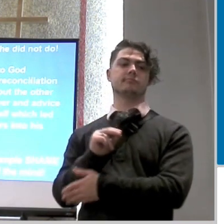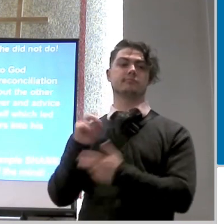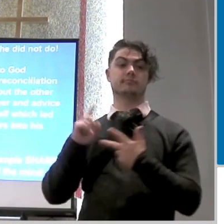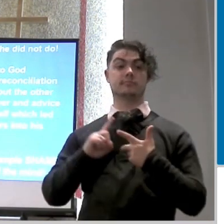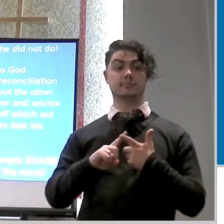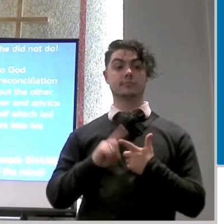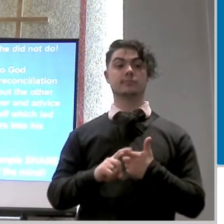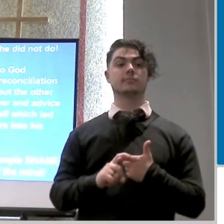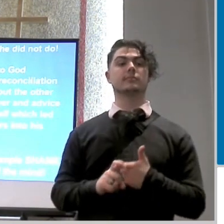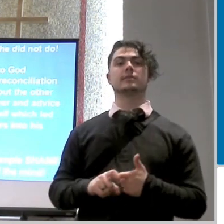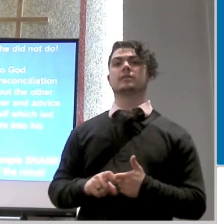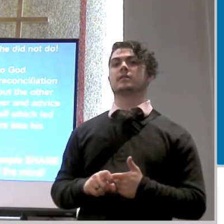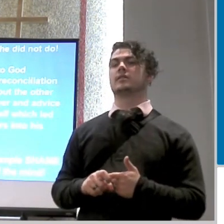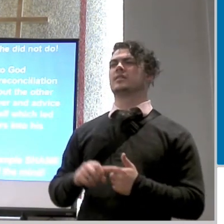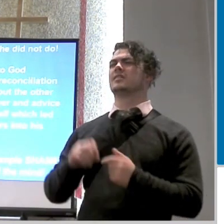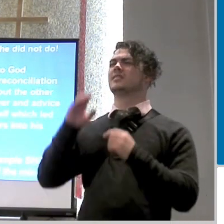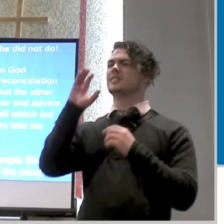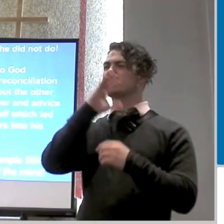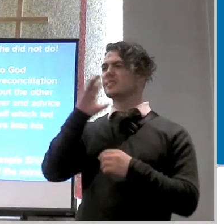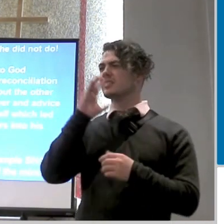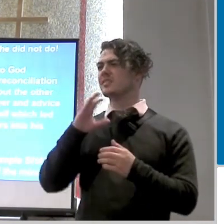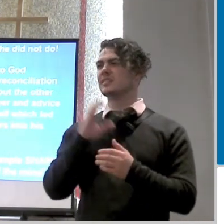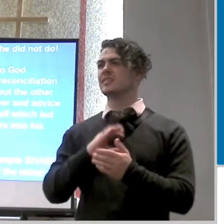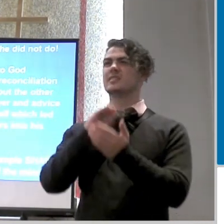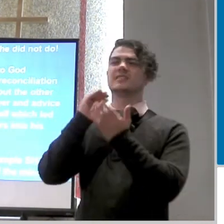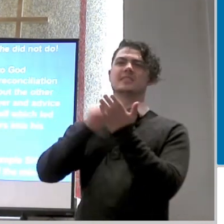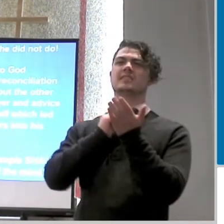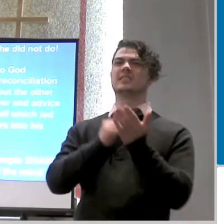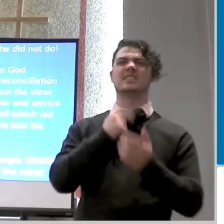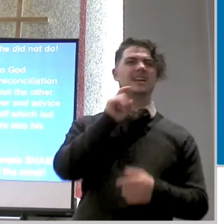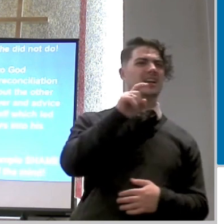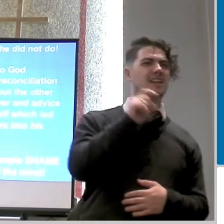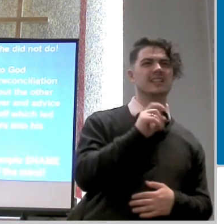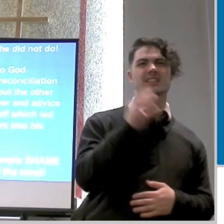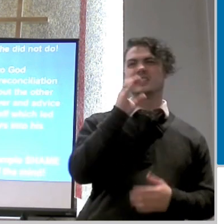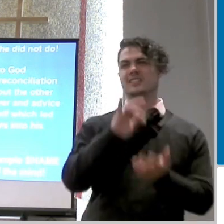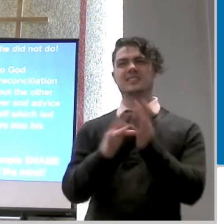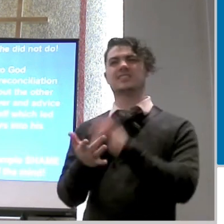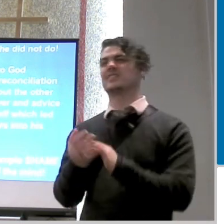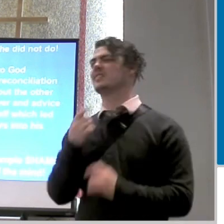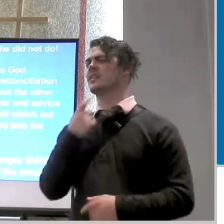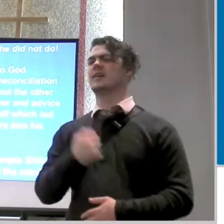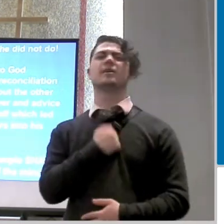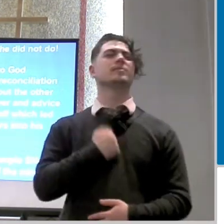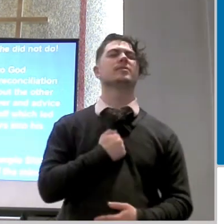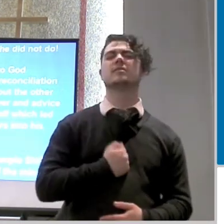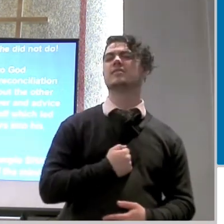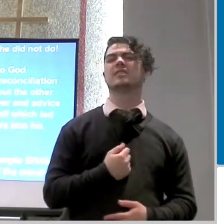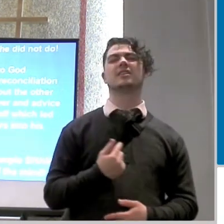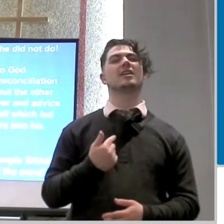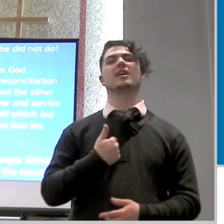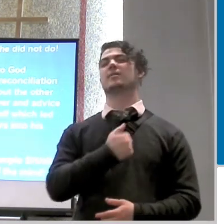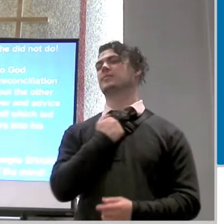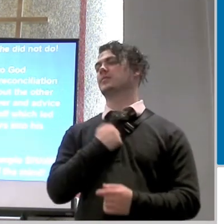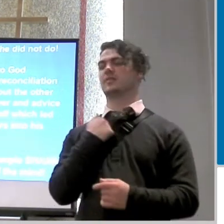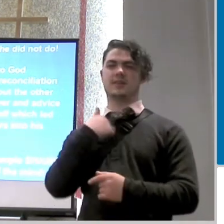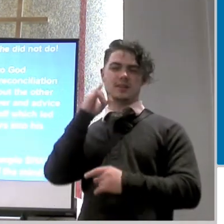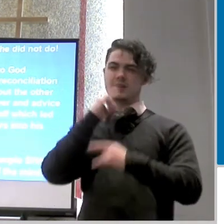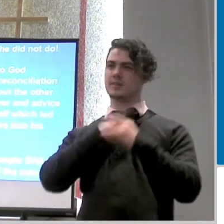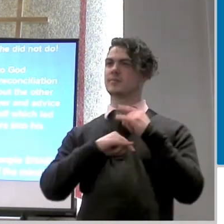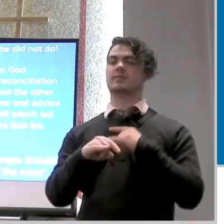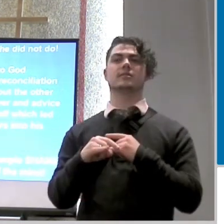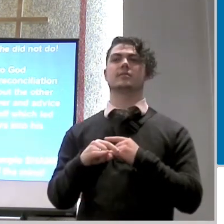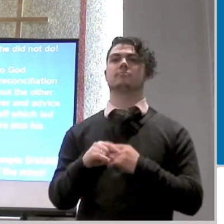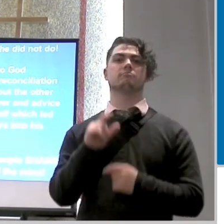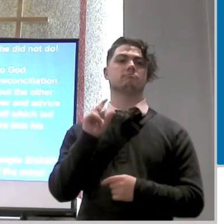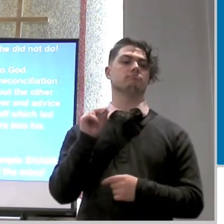reconciliation he did not say you know what i need to find jesus right away and let jesus know i'm so sorry i'm so sorry that i betrayed you he did